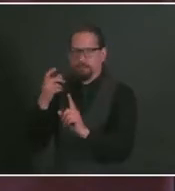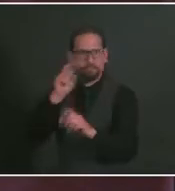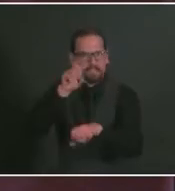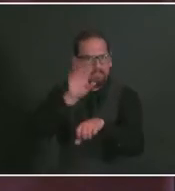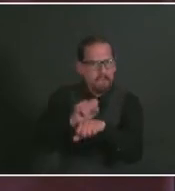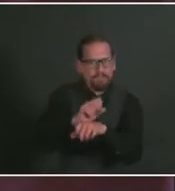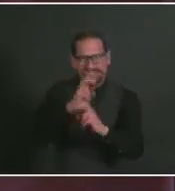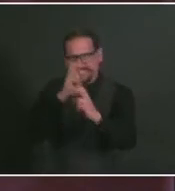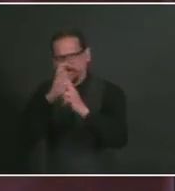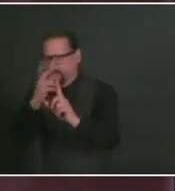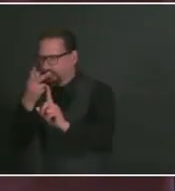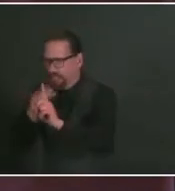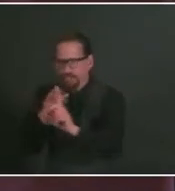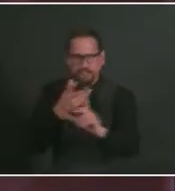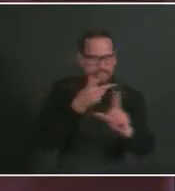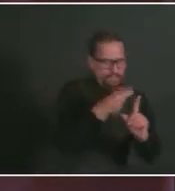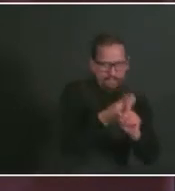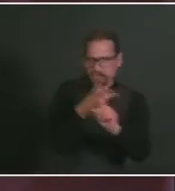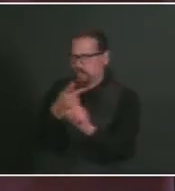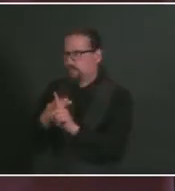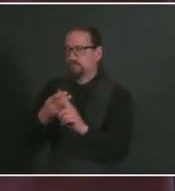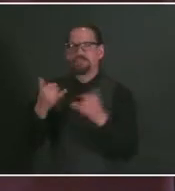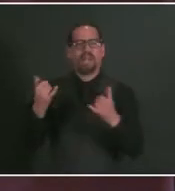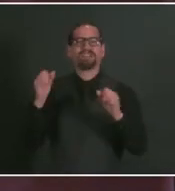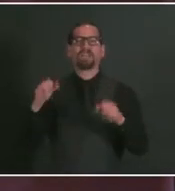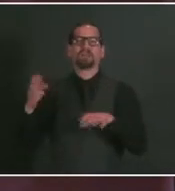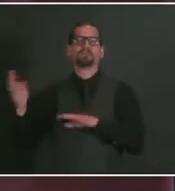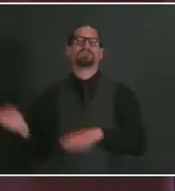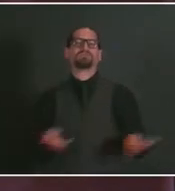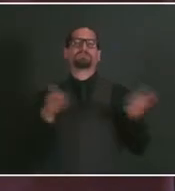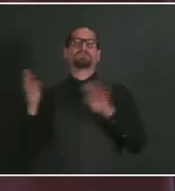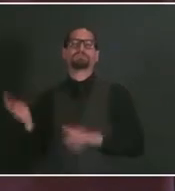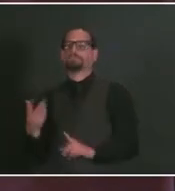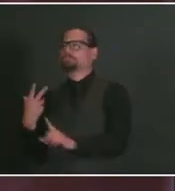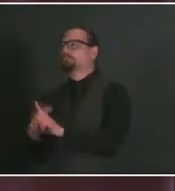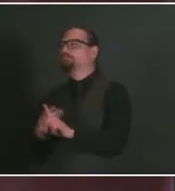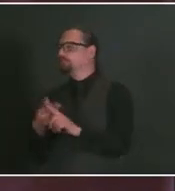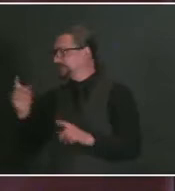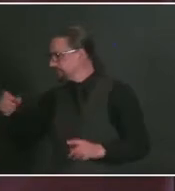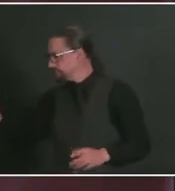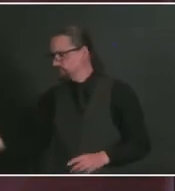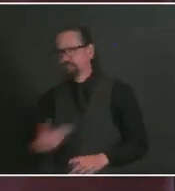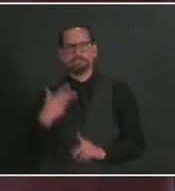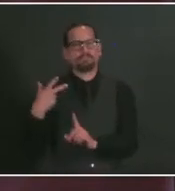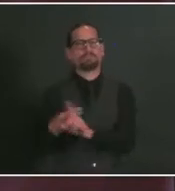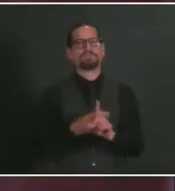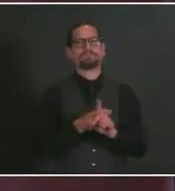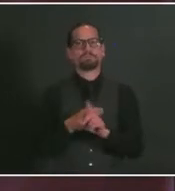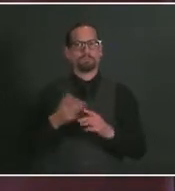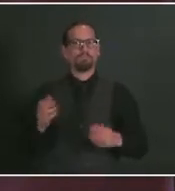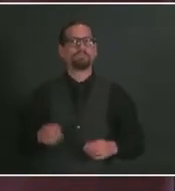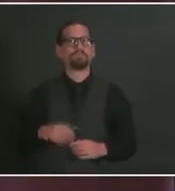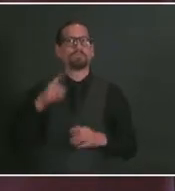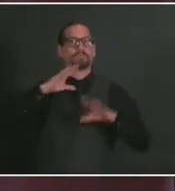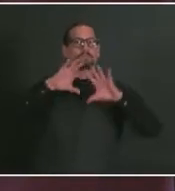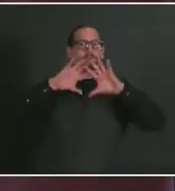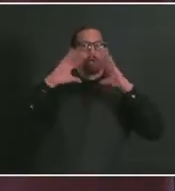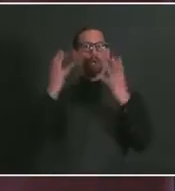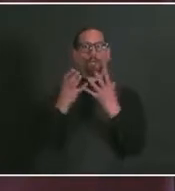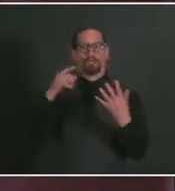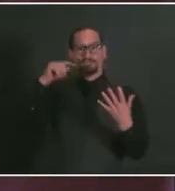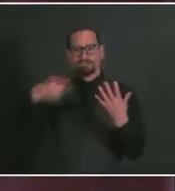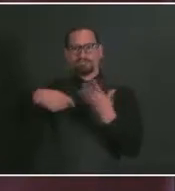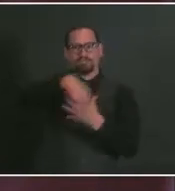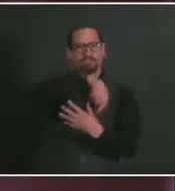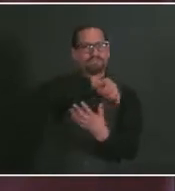have ample supply. And that's not the case for many parts of the world. I'm thinking about Brazil. I'm thinking about India. You know,